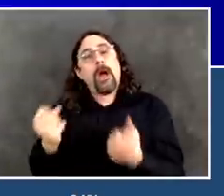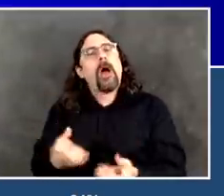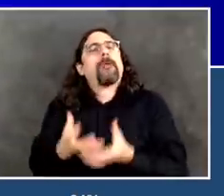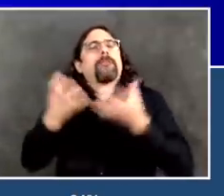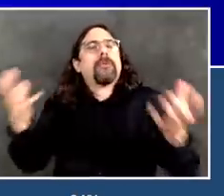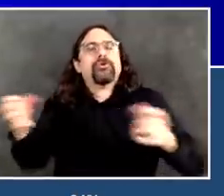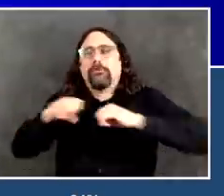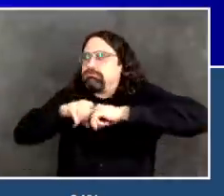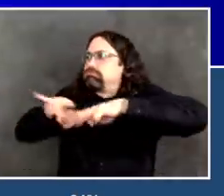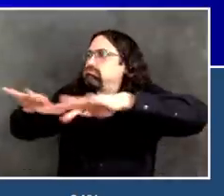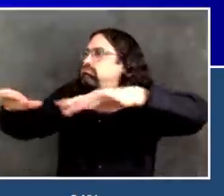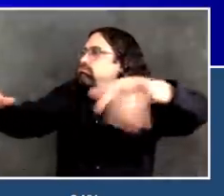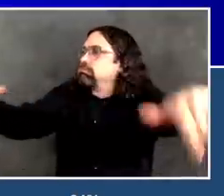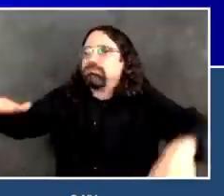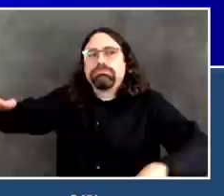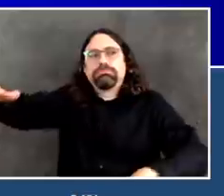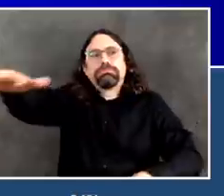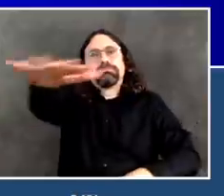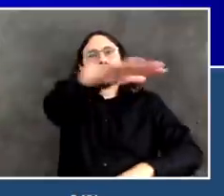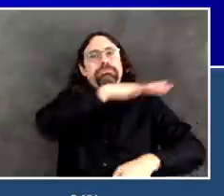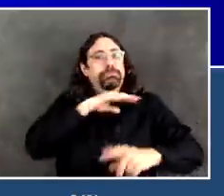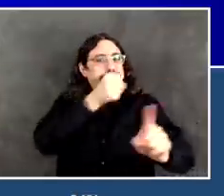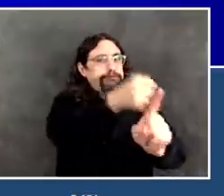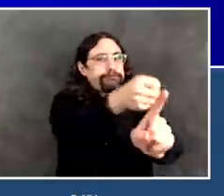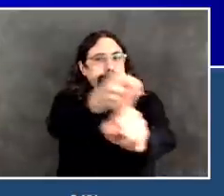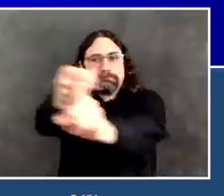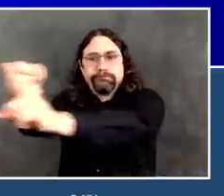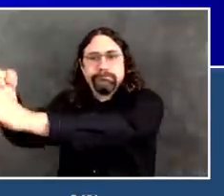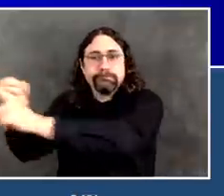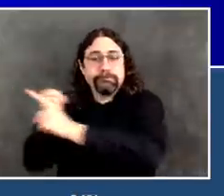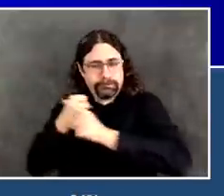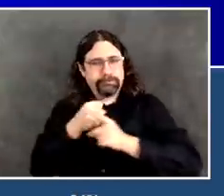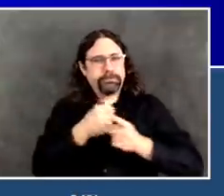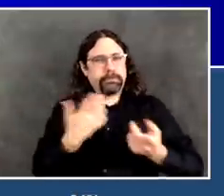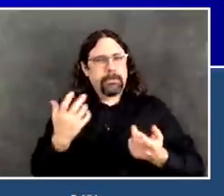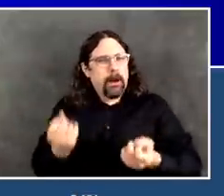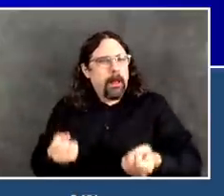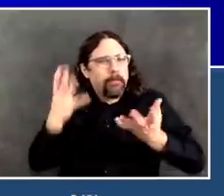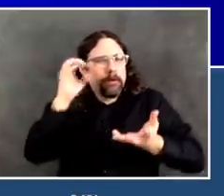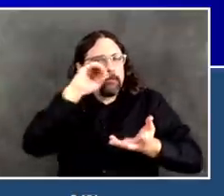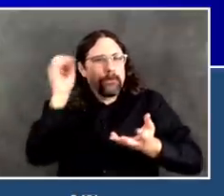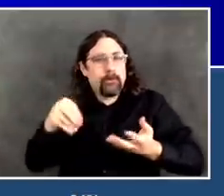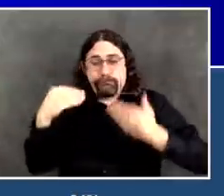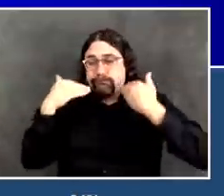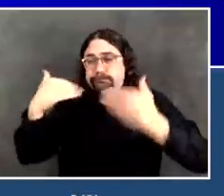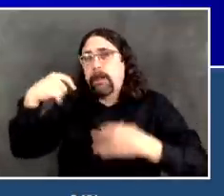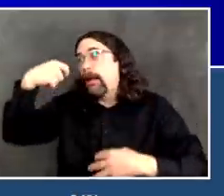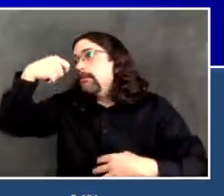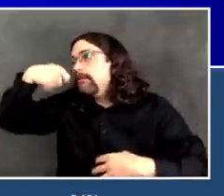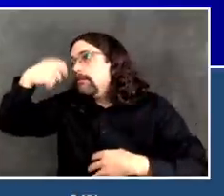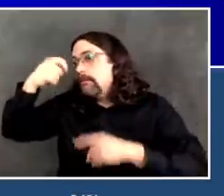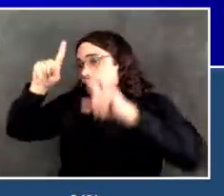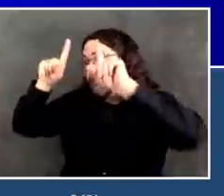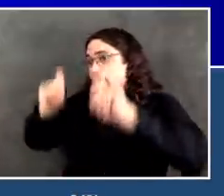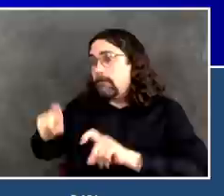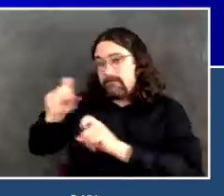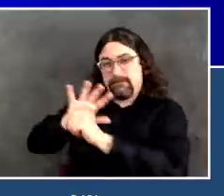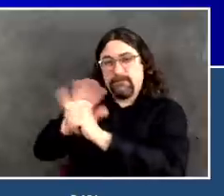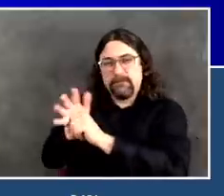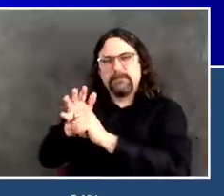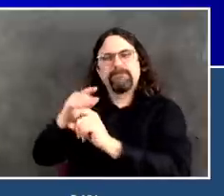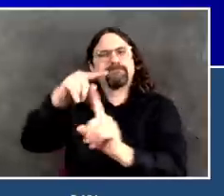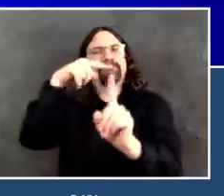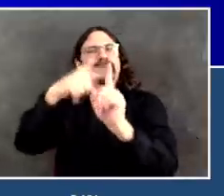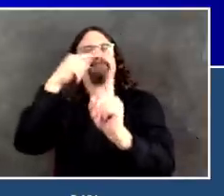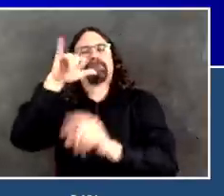this whole very painful reality is what could have been if on the first day that I called for testing for New York City